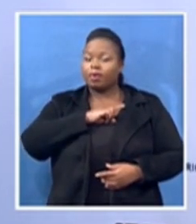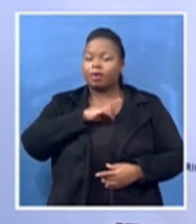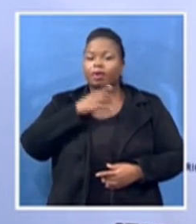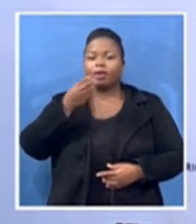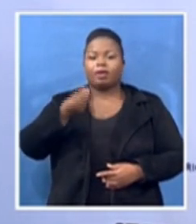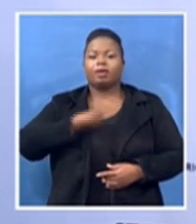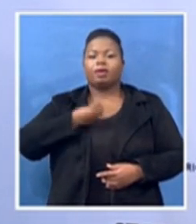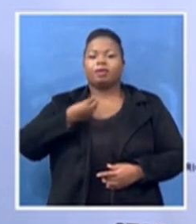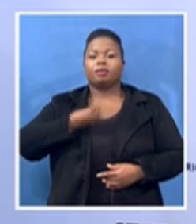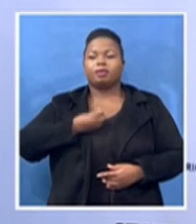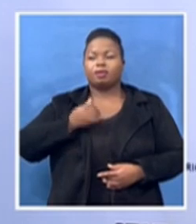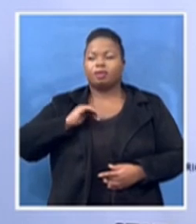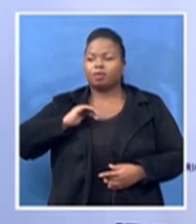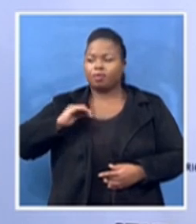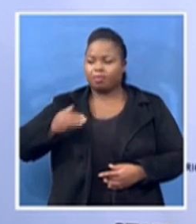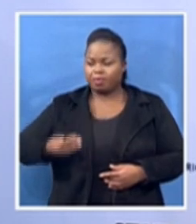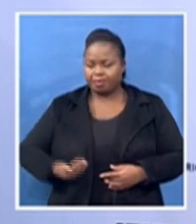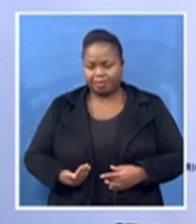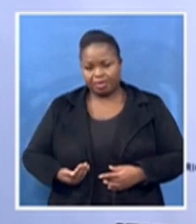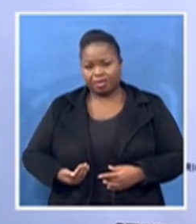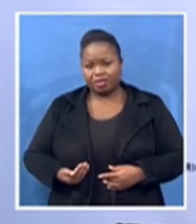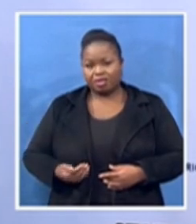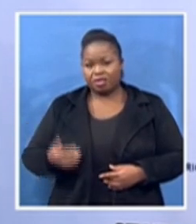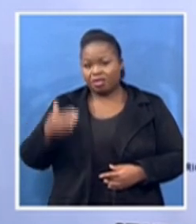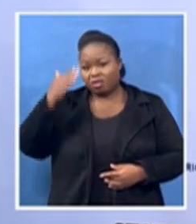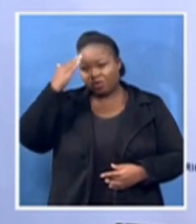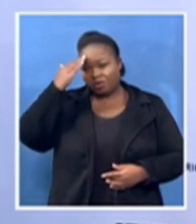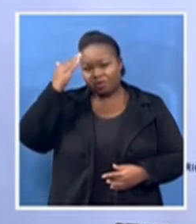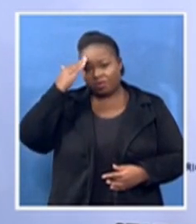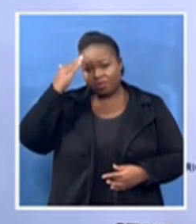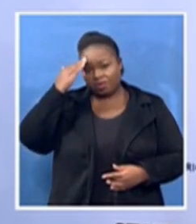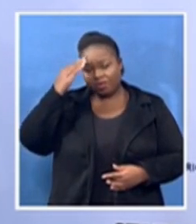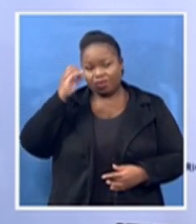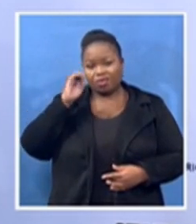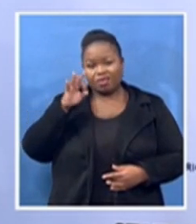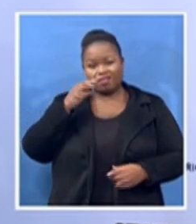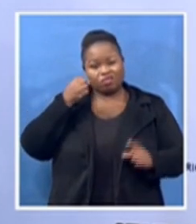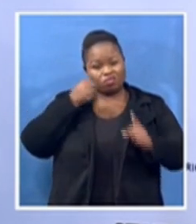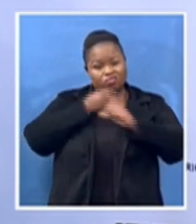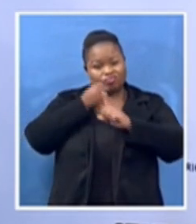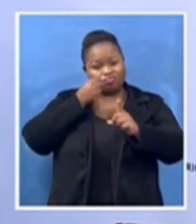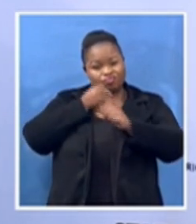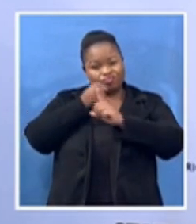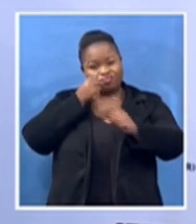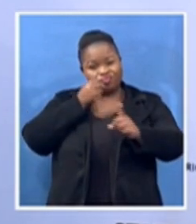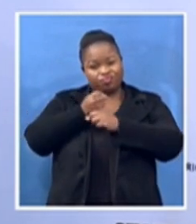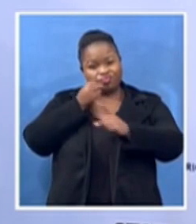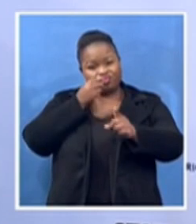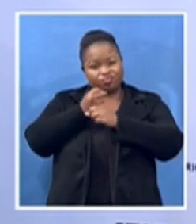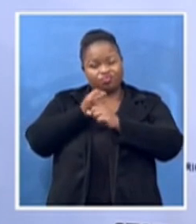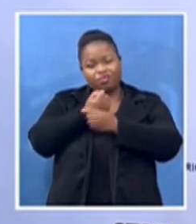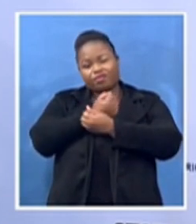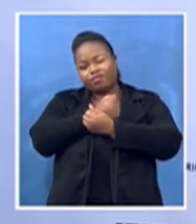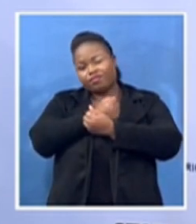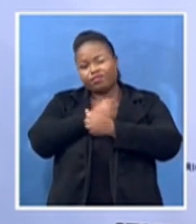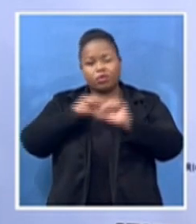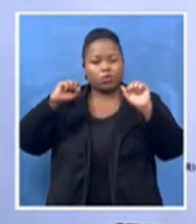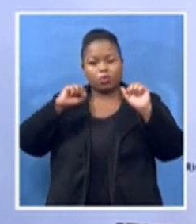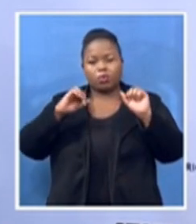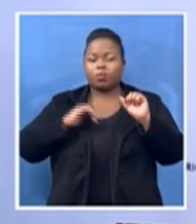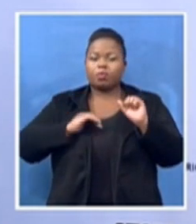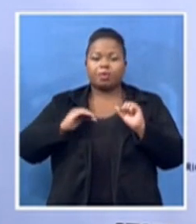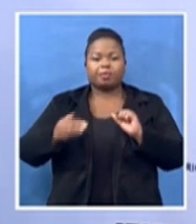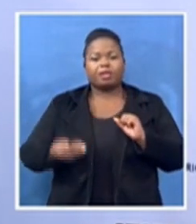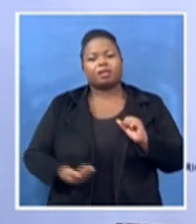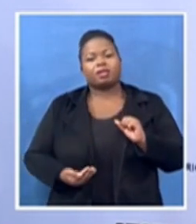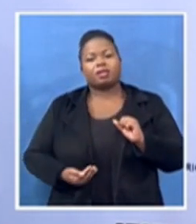fight for the struggle, for the emancipation of women, you